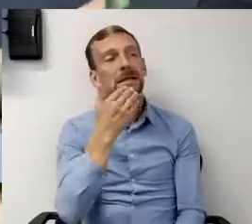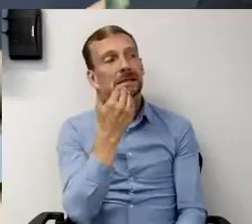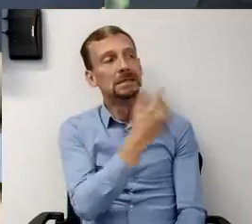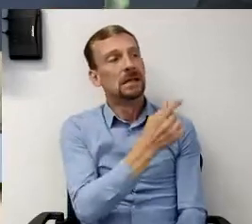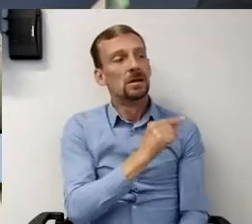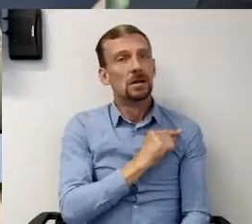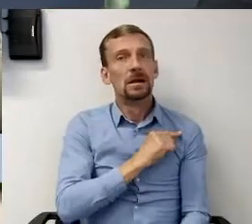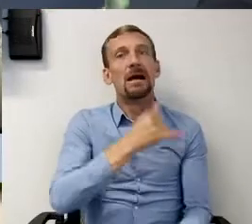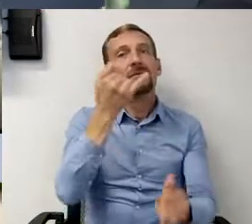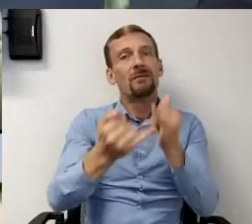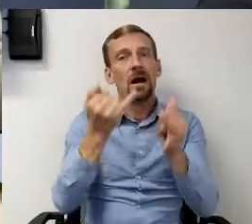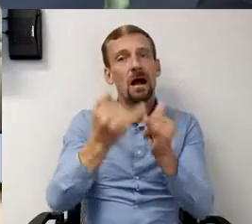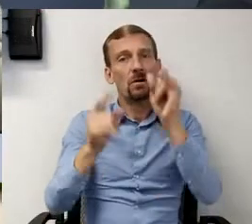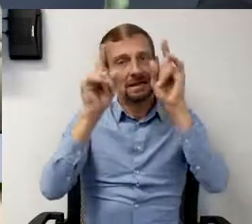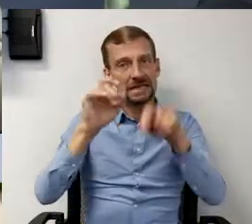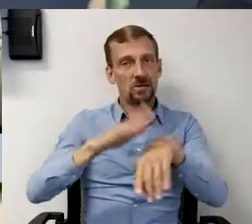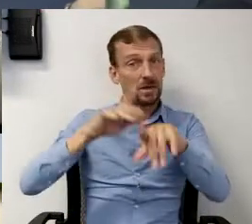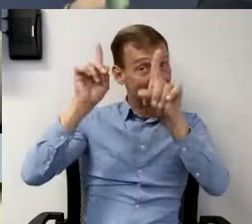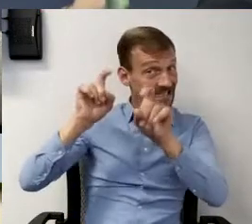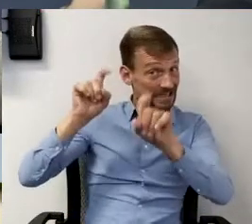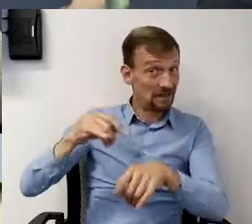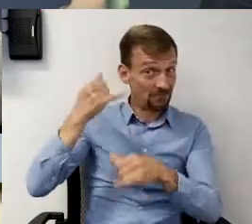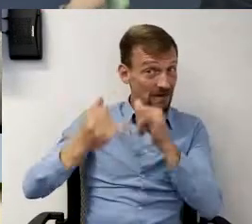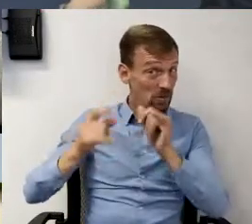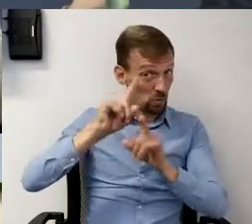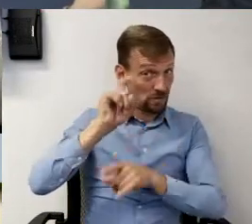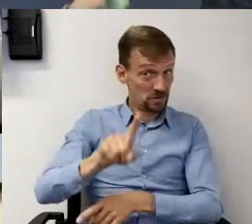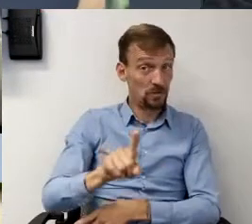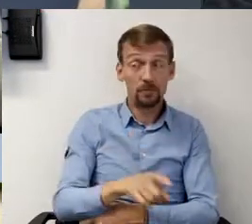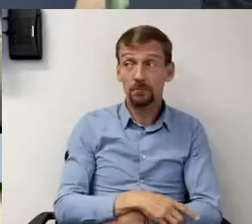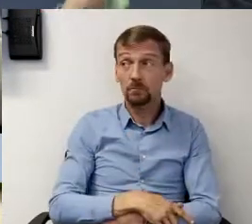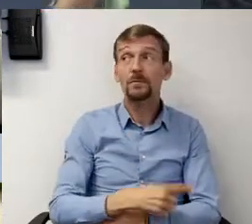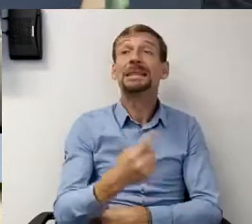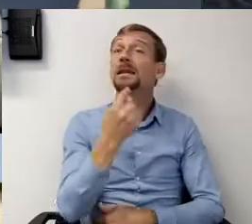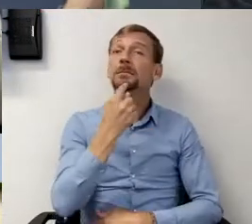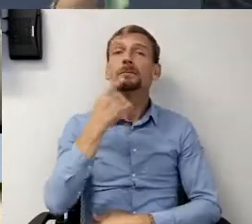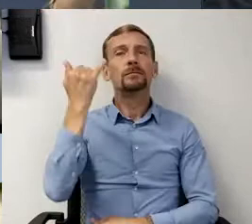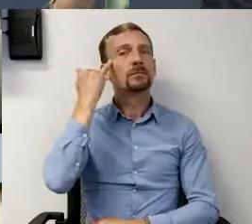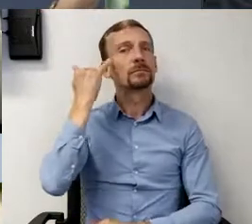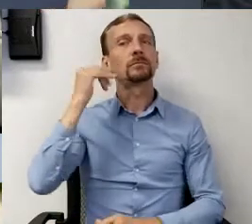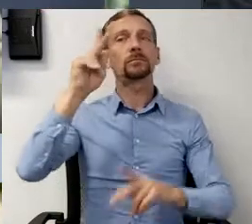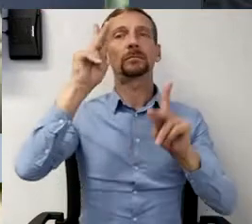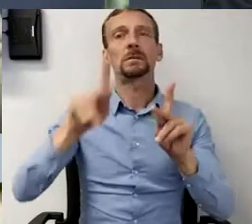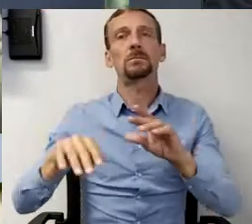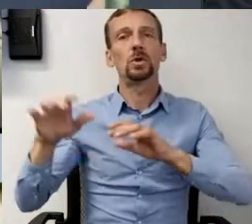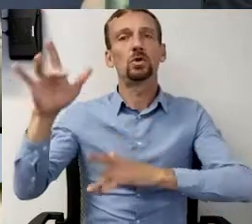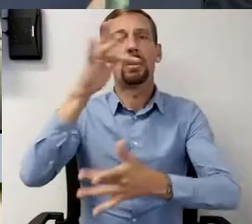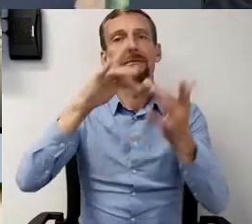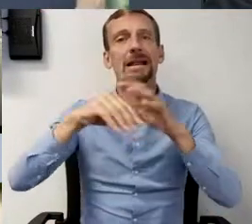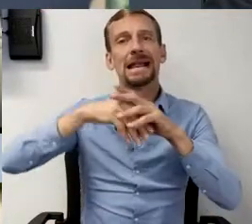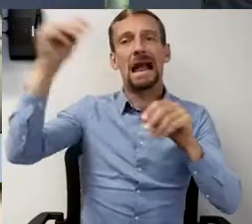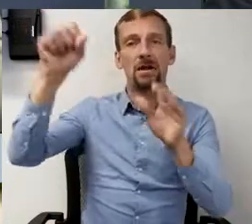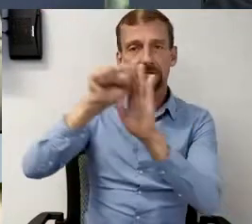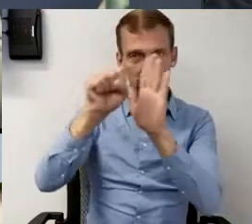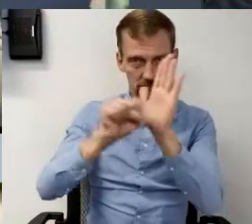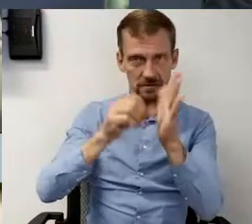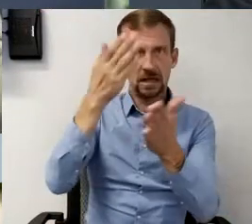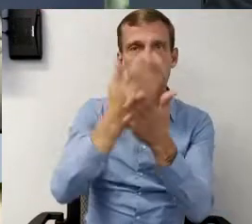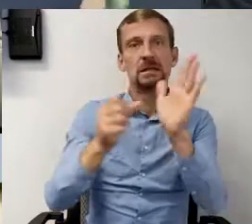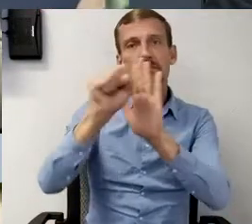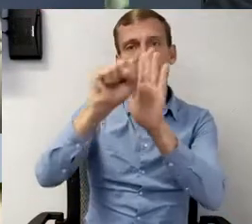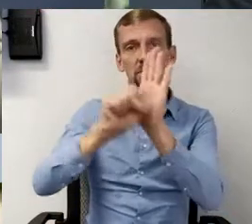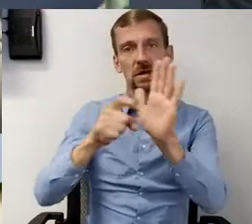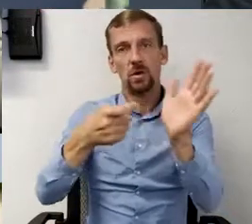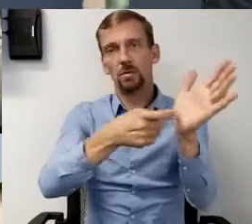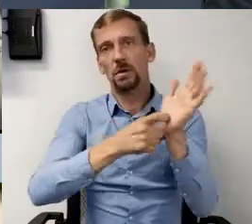A final question on testing. One of our community members asked, if somebody's traveling out of state, some states are requiring a